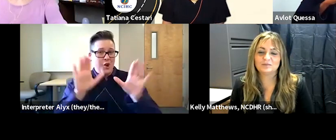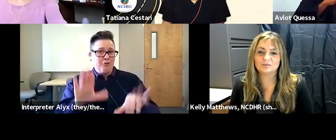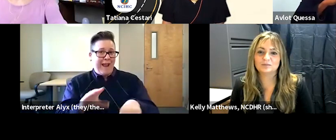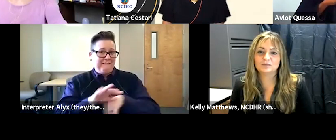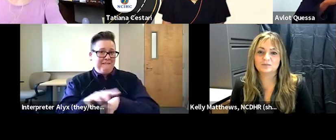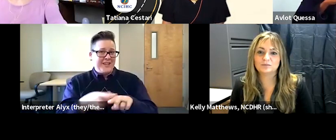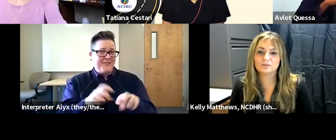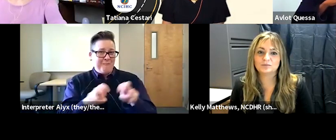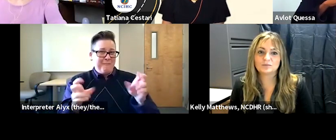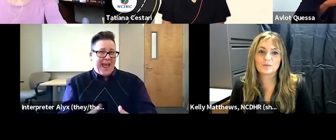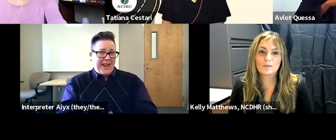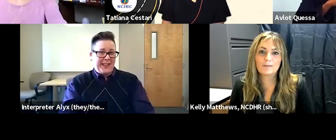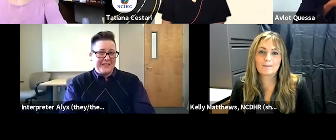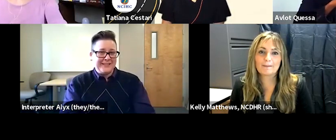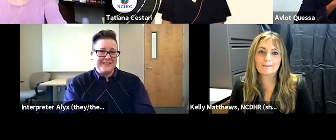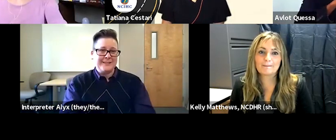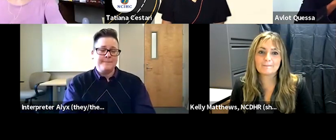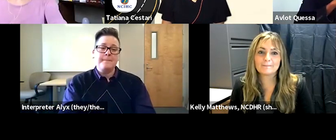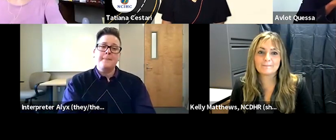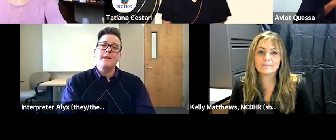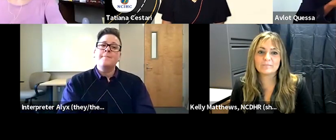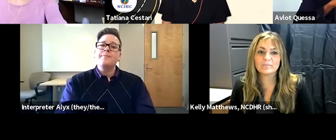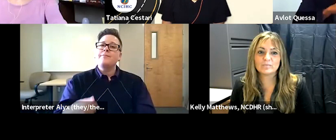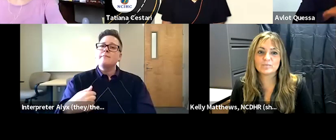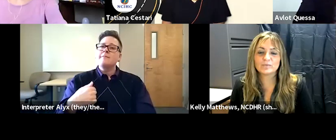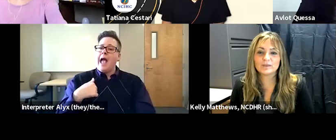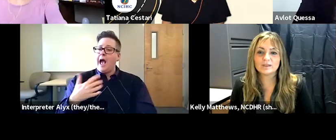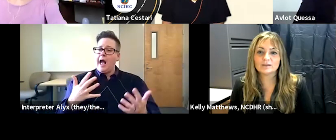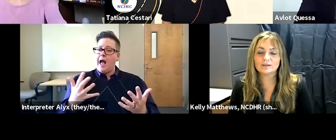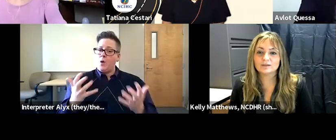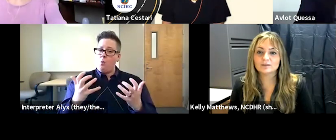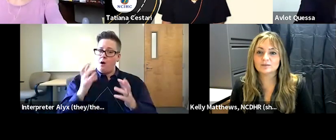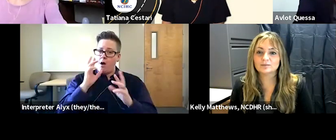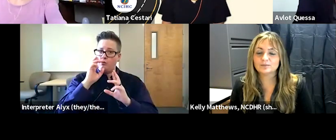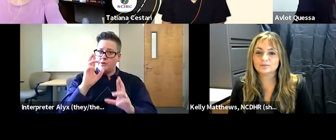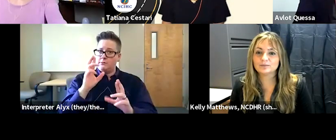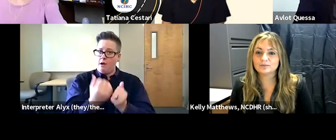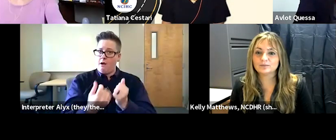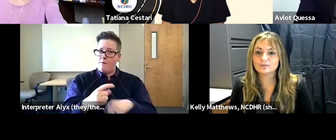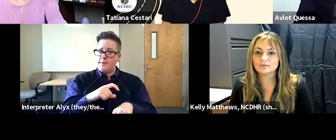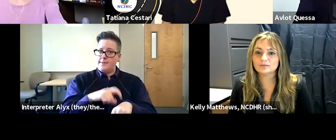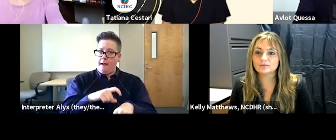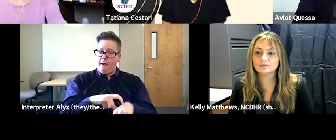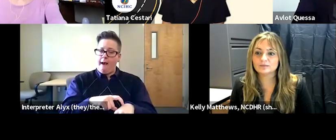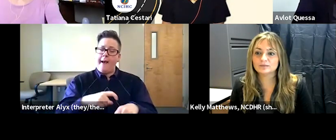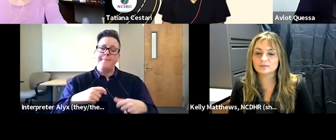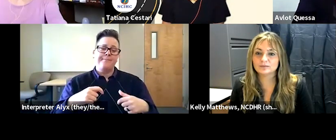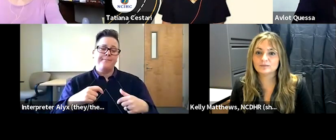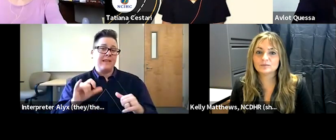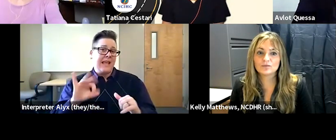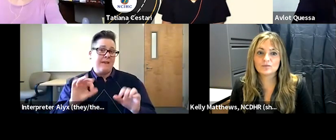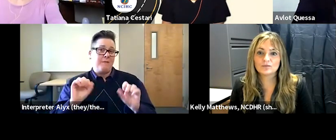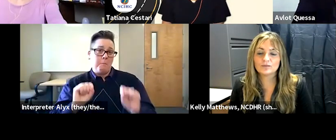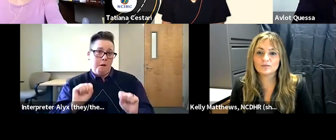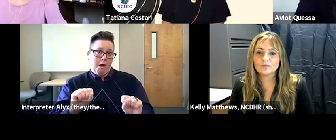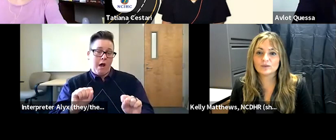panelists um i want to be uh respectful of everybody's time and i want to if possible